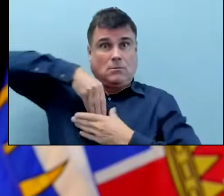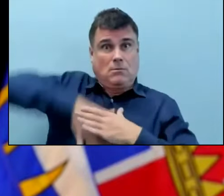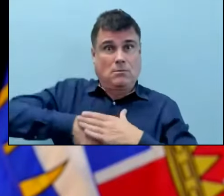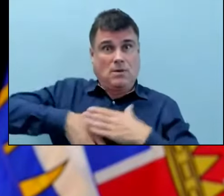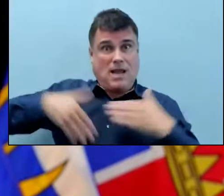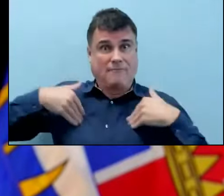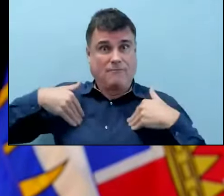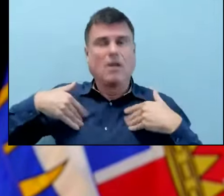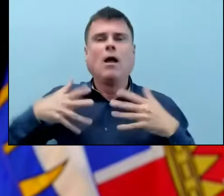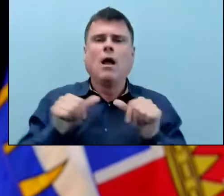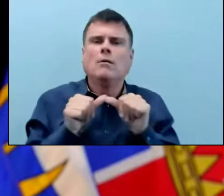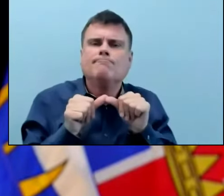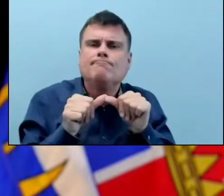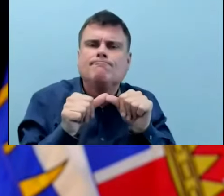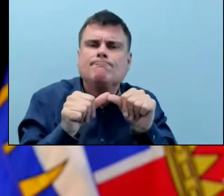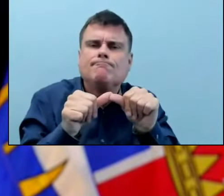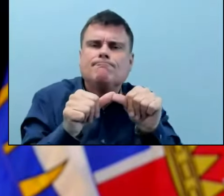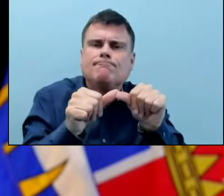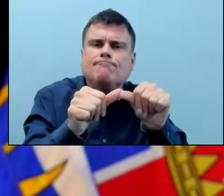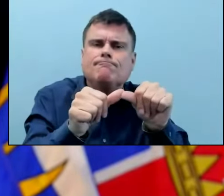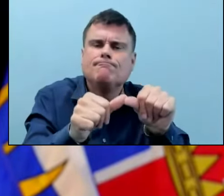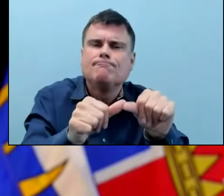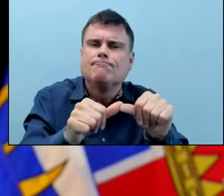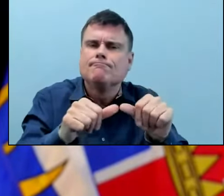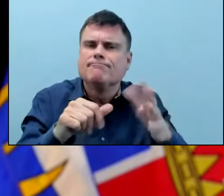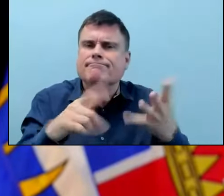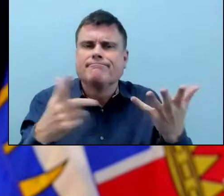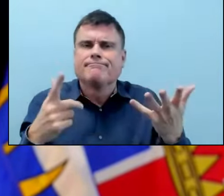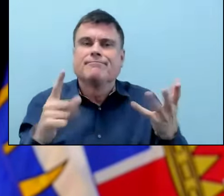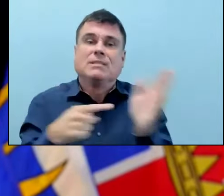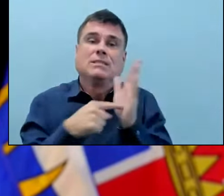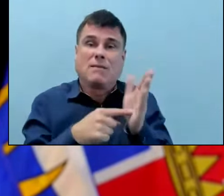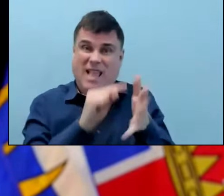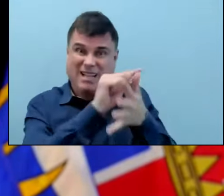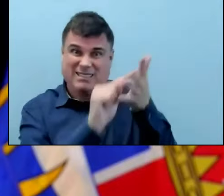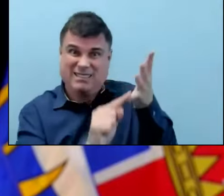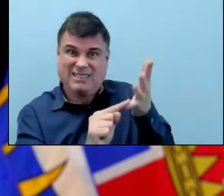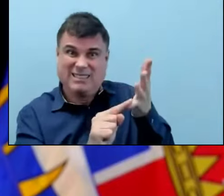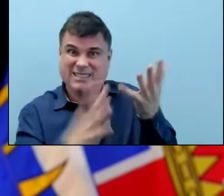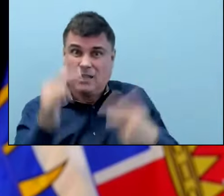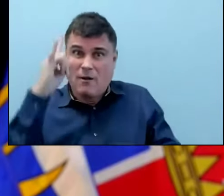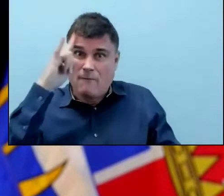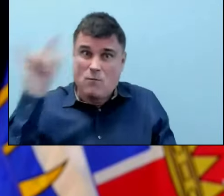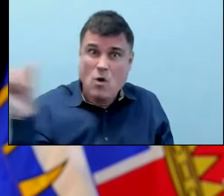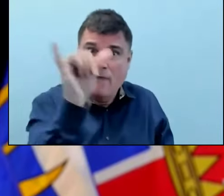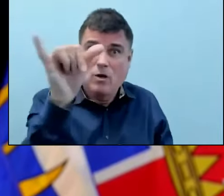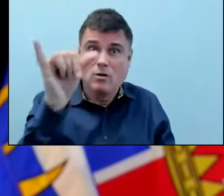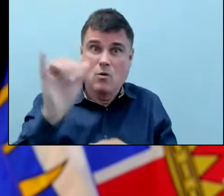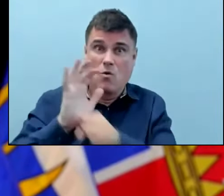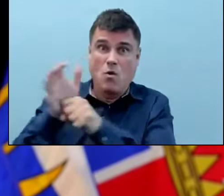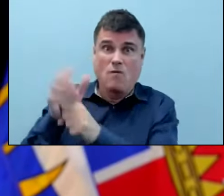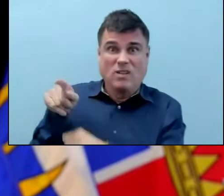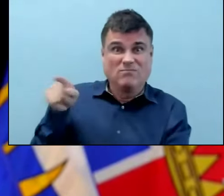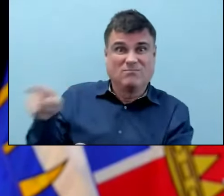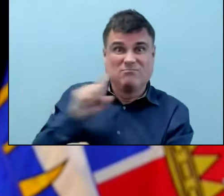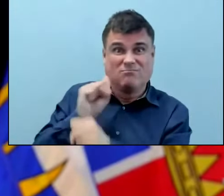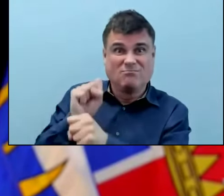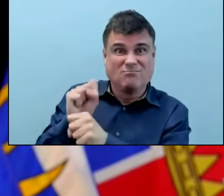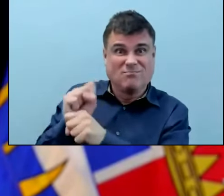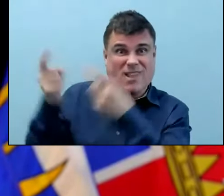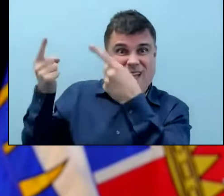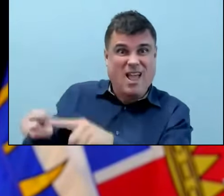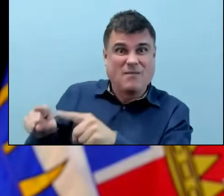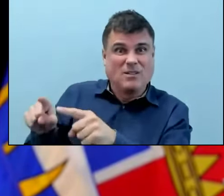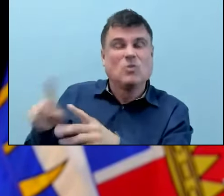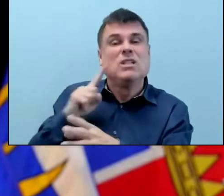don't have very severe illness. And long COVID is a very long phenomenon that affects people. We know that this